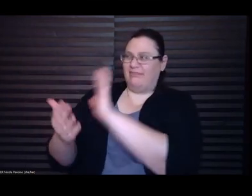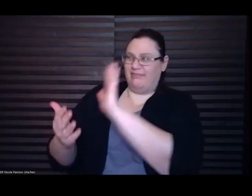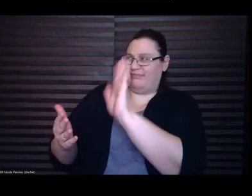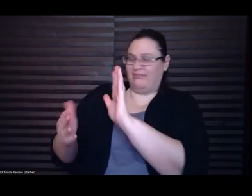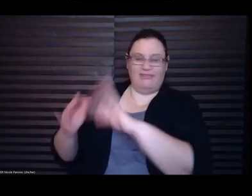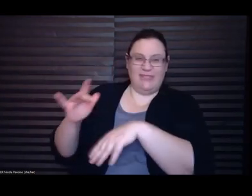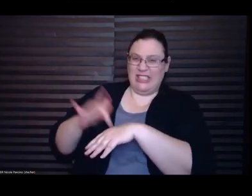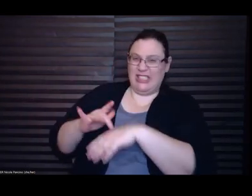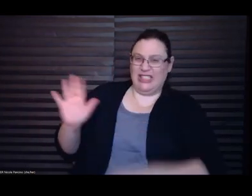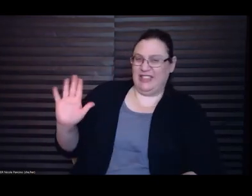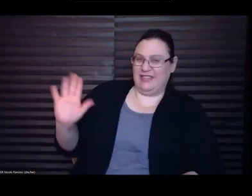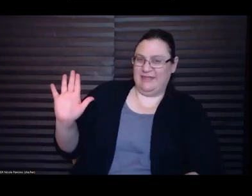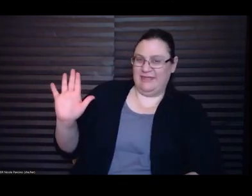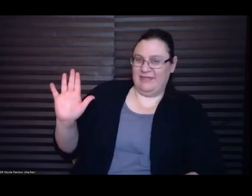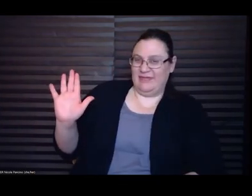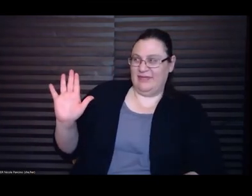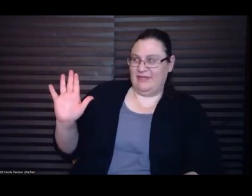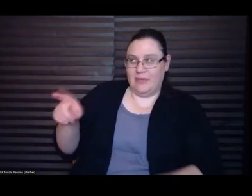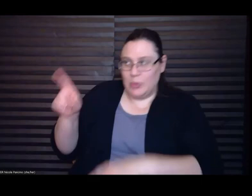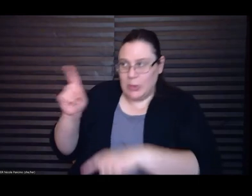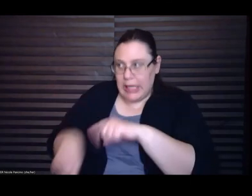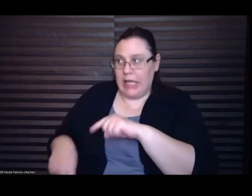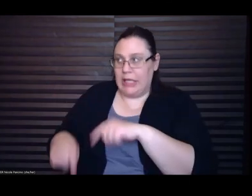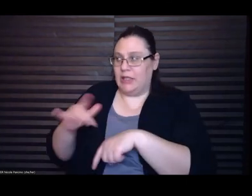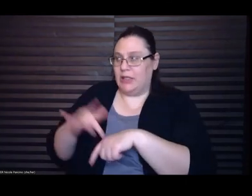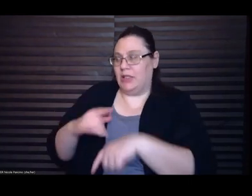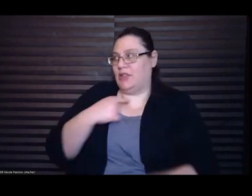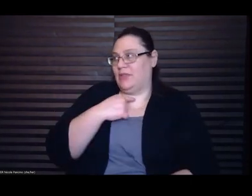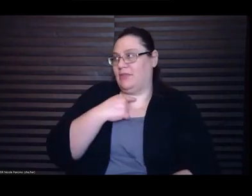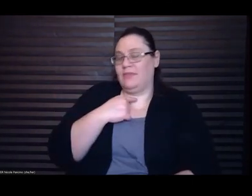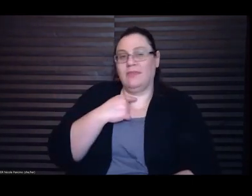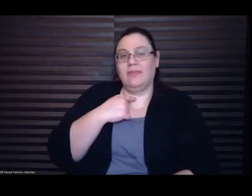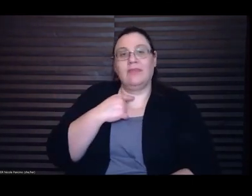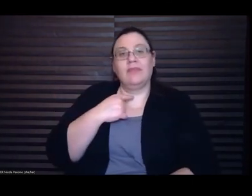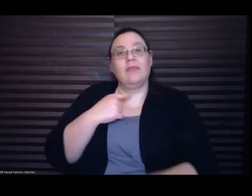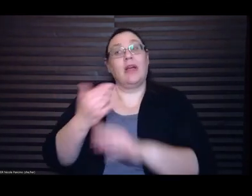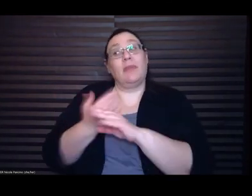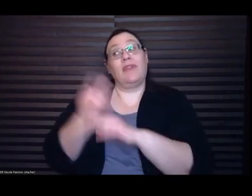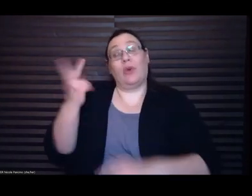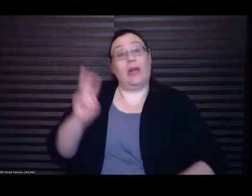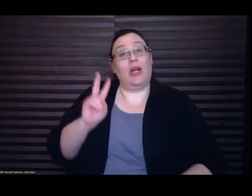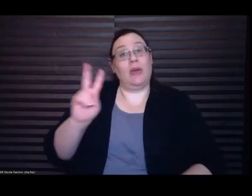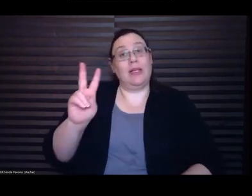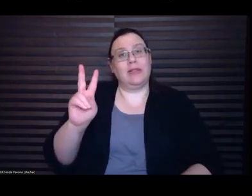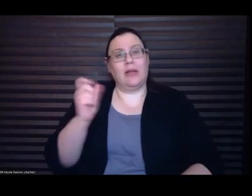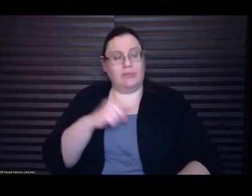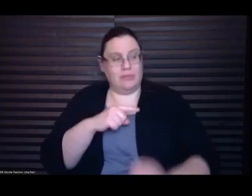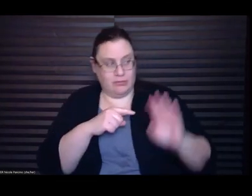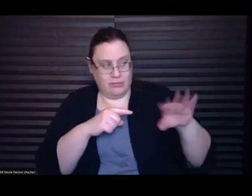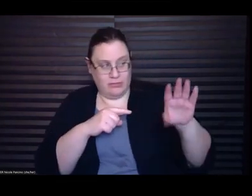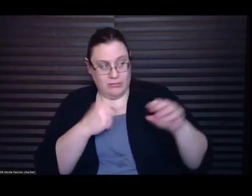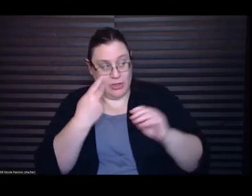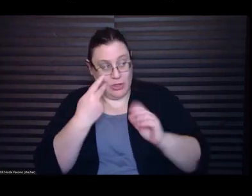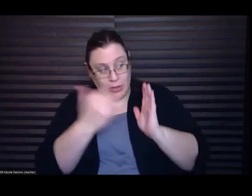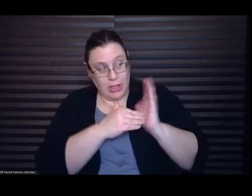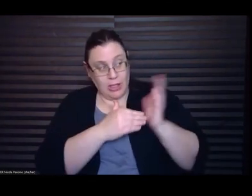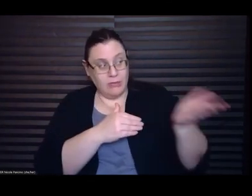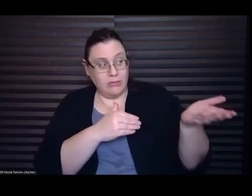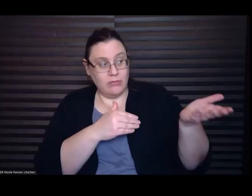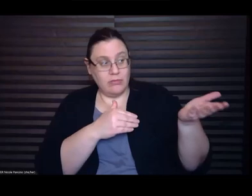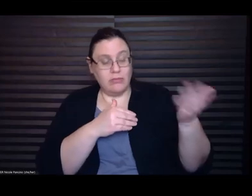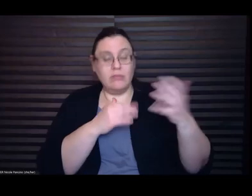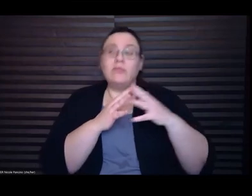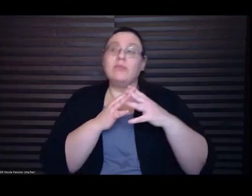Before we go inside, he asks if he can see me again. I tell him I would like that. That night before I